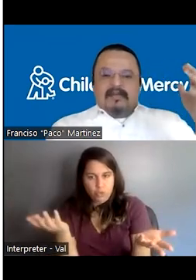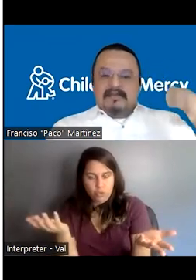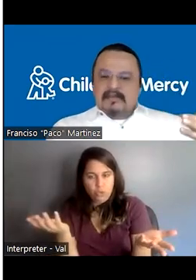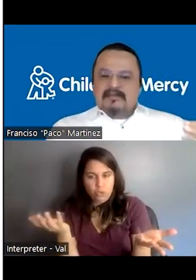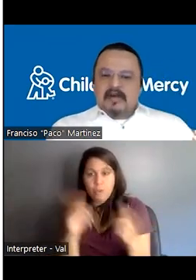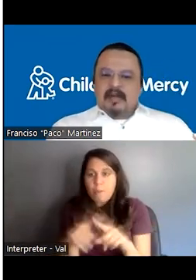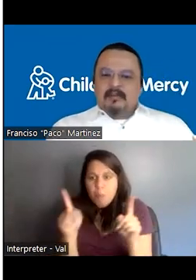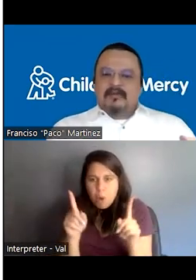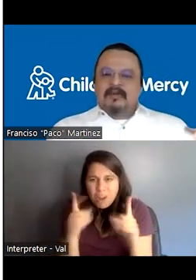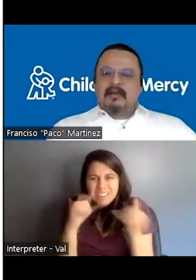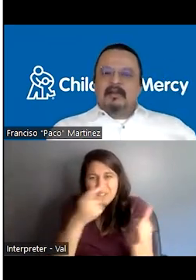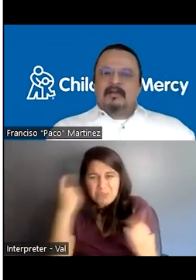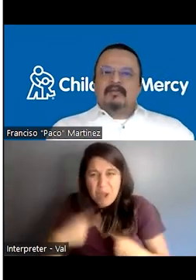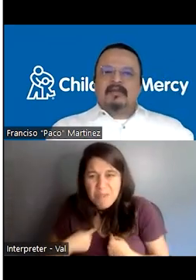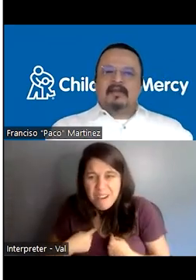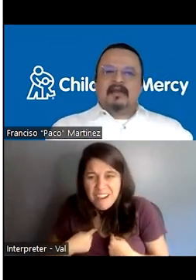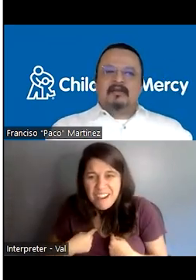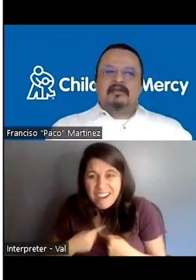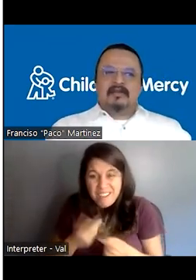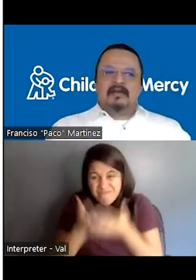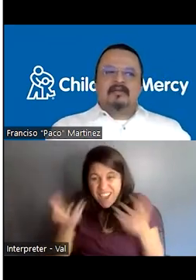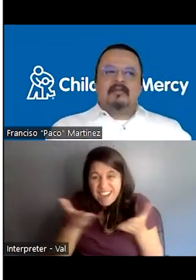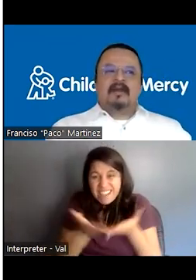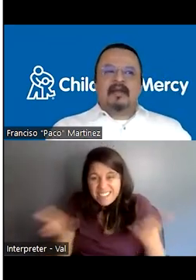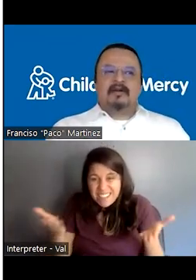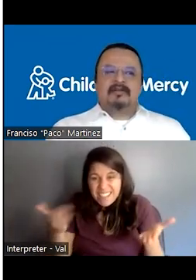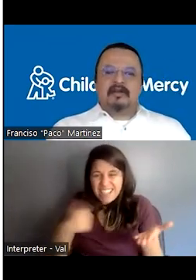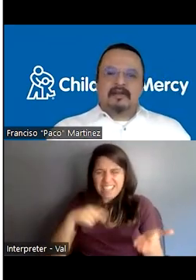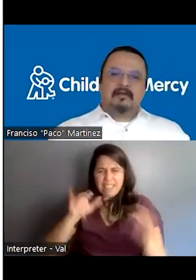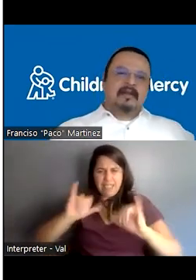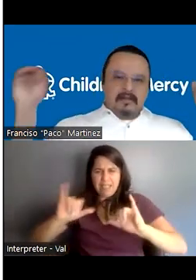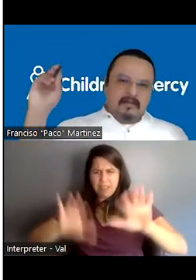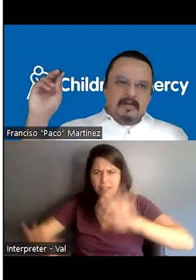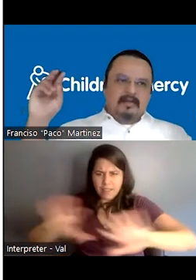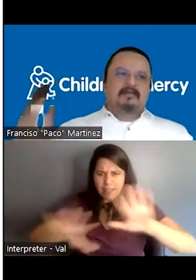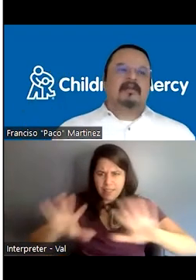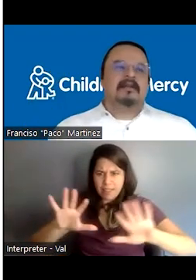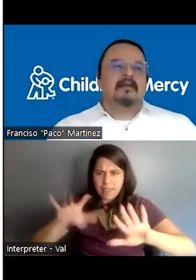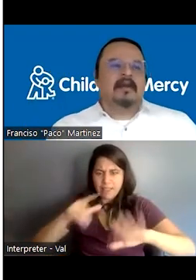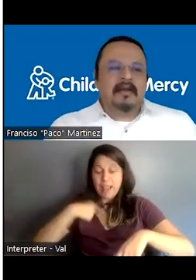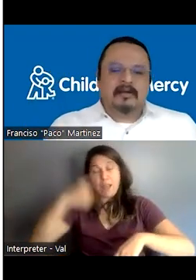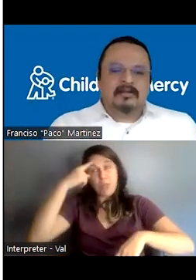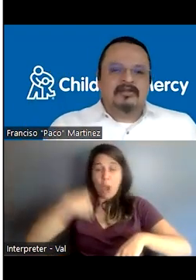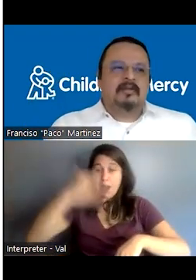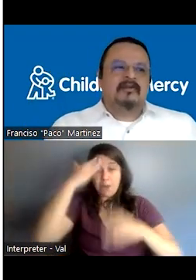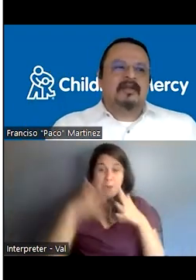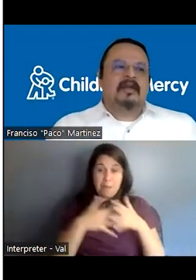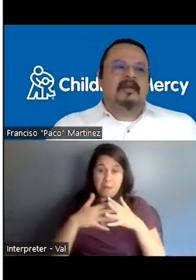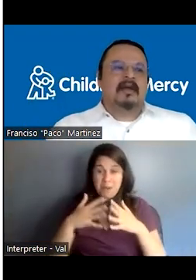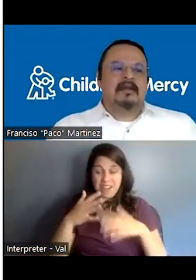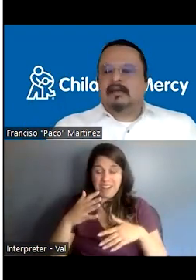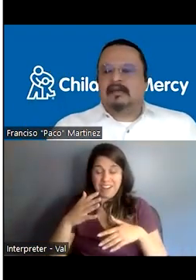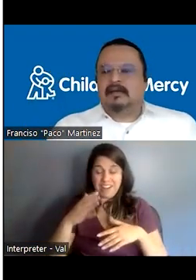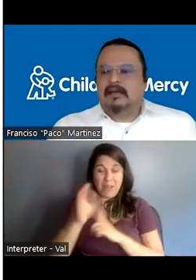But it's still a trauma because there are a lot of things that I don't understand about the American culture, even though I thought I knew the American culture, because